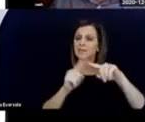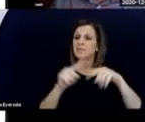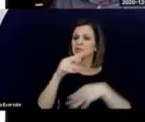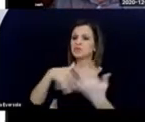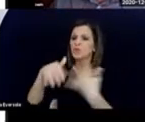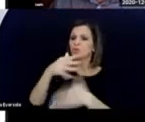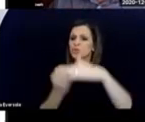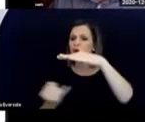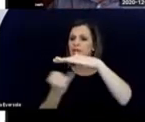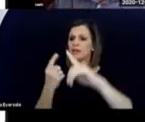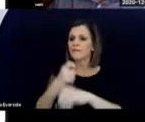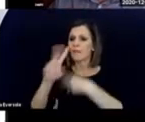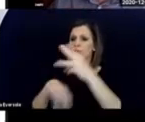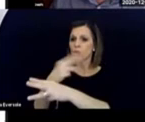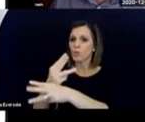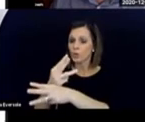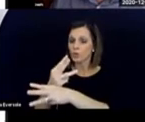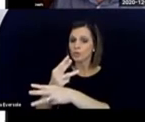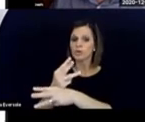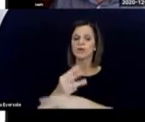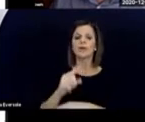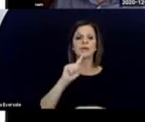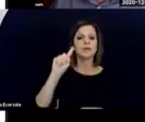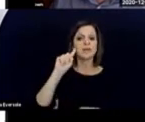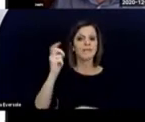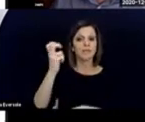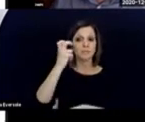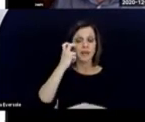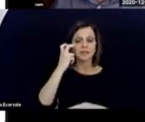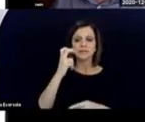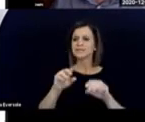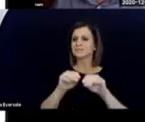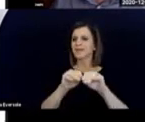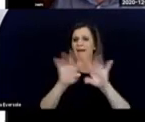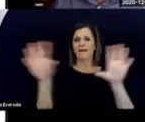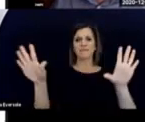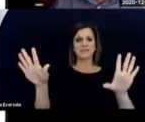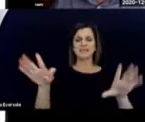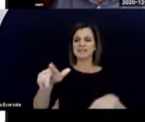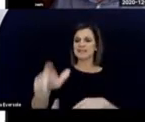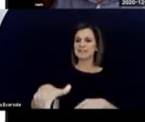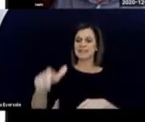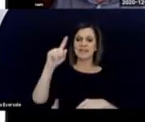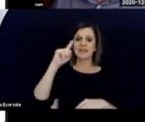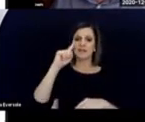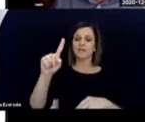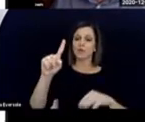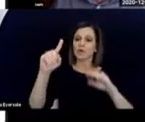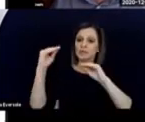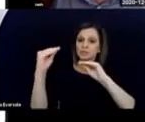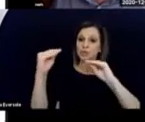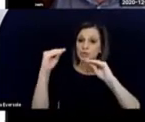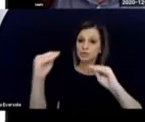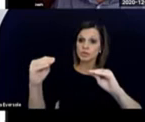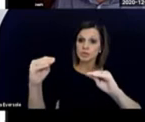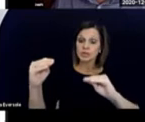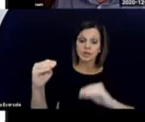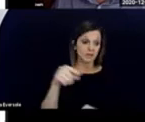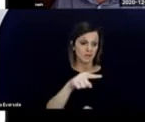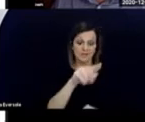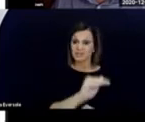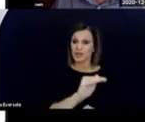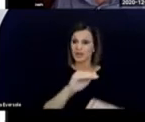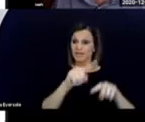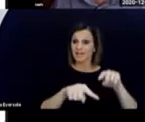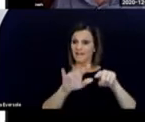Deafblindness clearly states that there is a need for individual instruction because the child is not able to